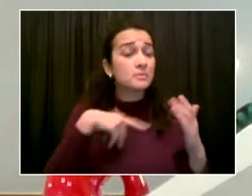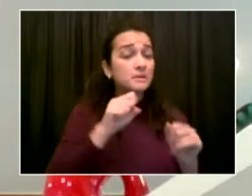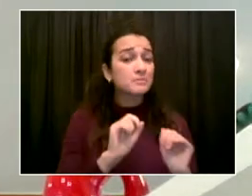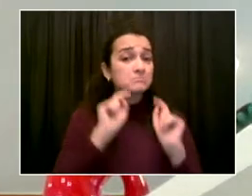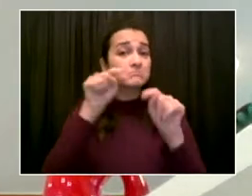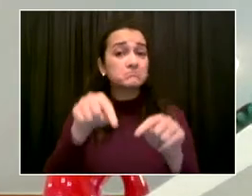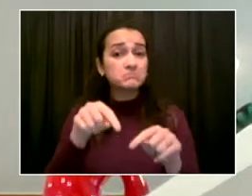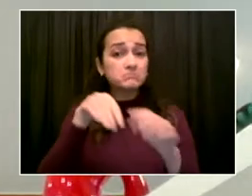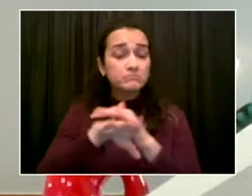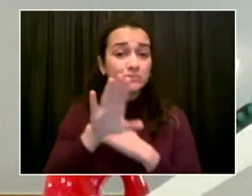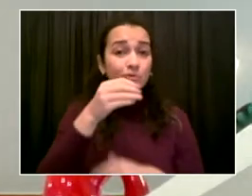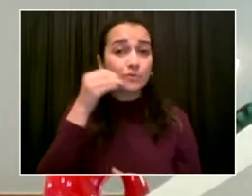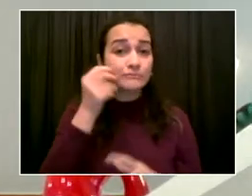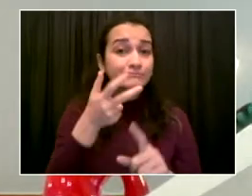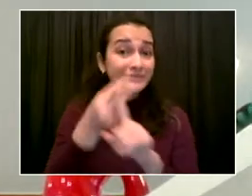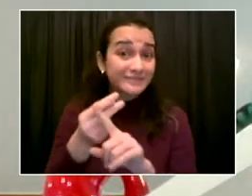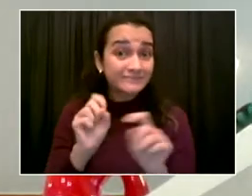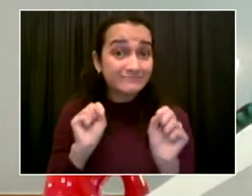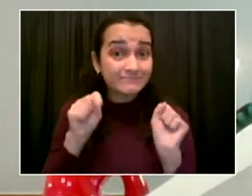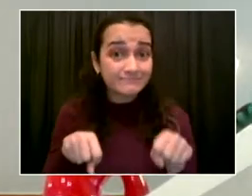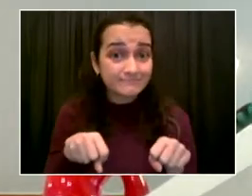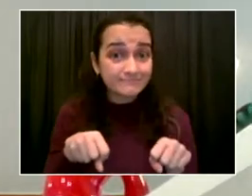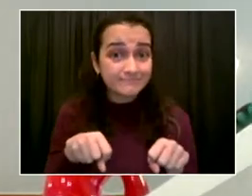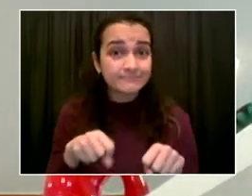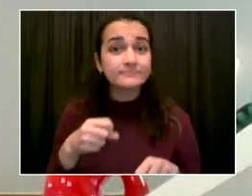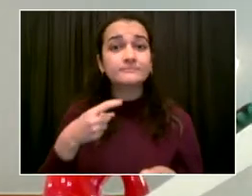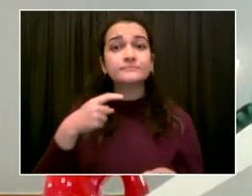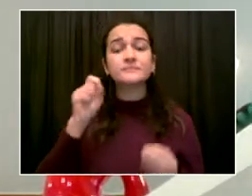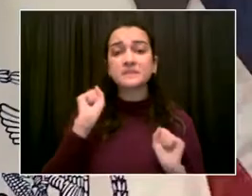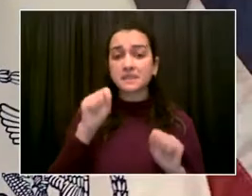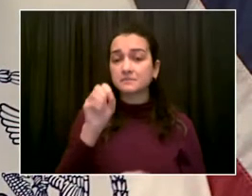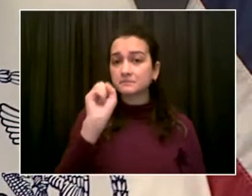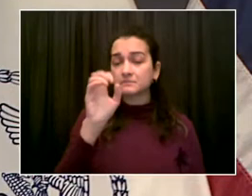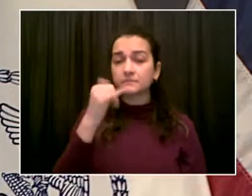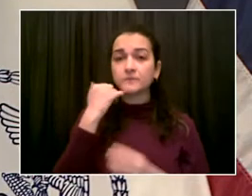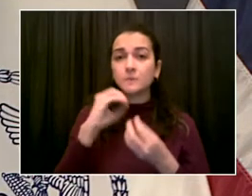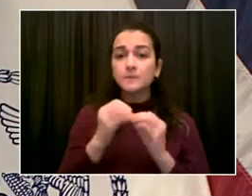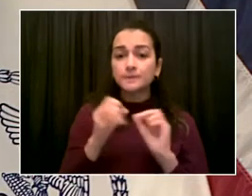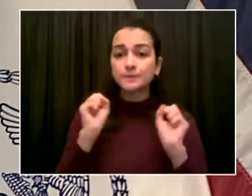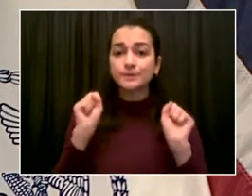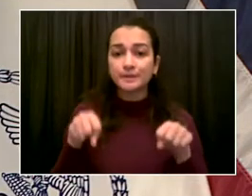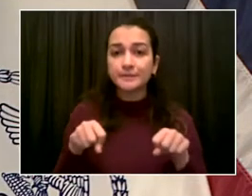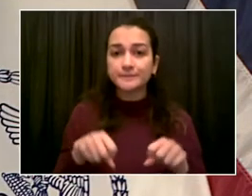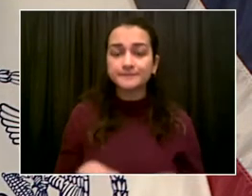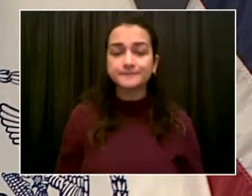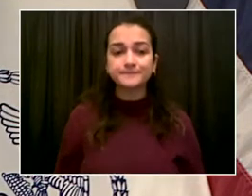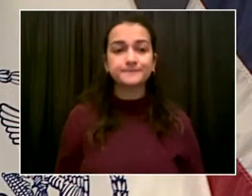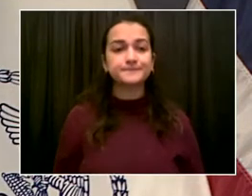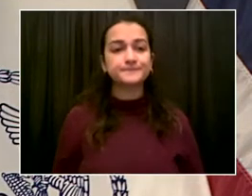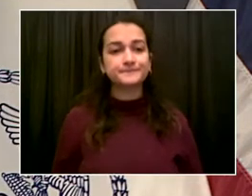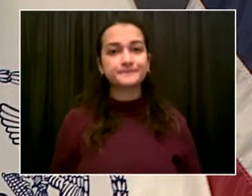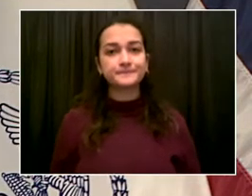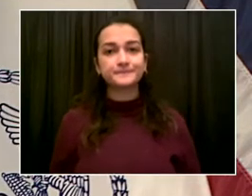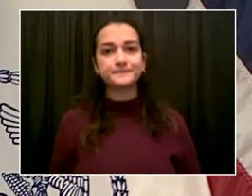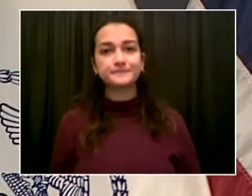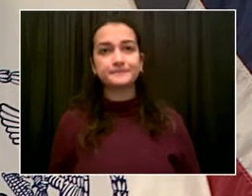order to keep your family safe if you've been to one of these numbers. Thank you. Our next question goes to Dana Rubenstein from the New York Times.